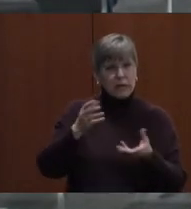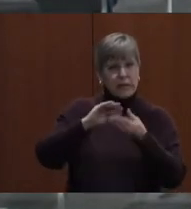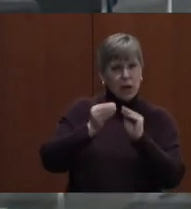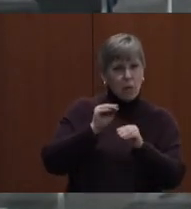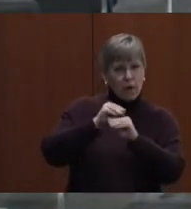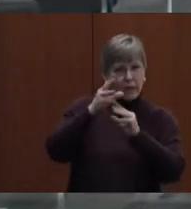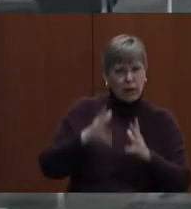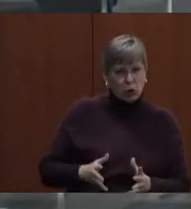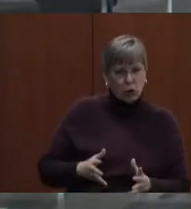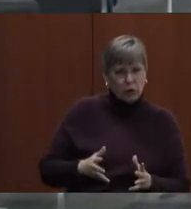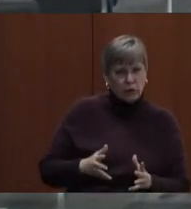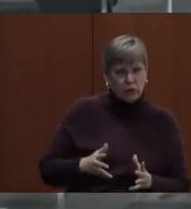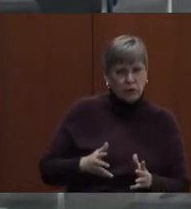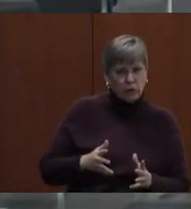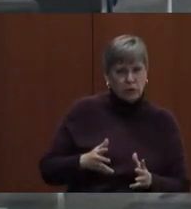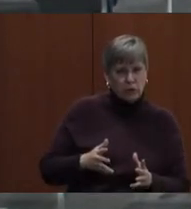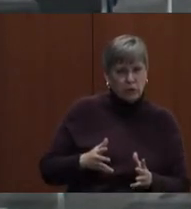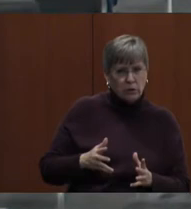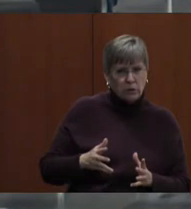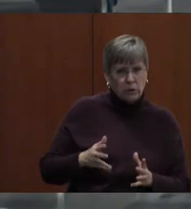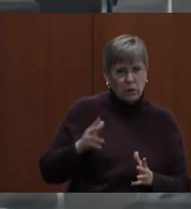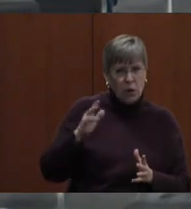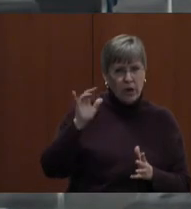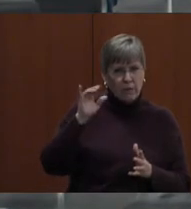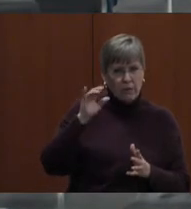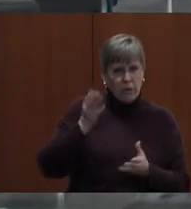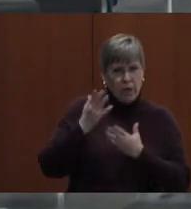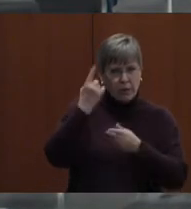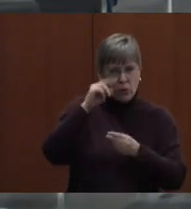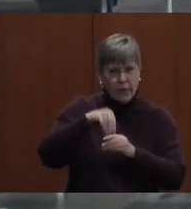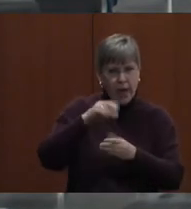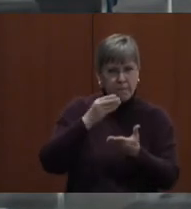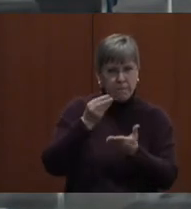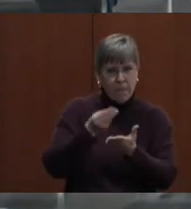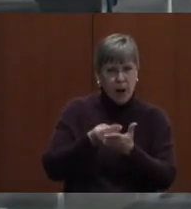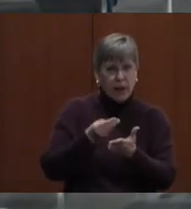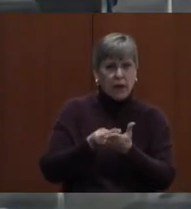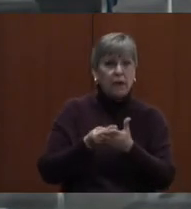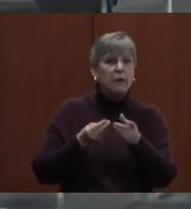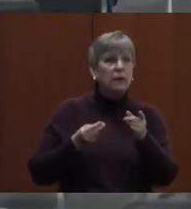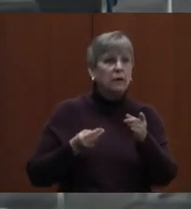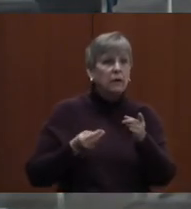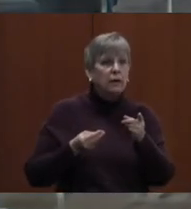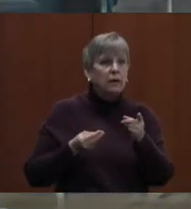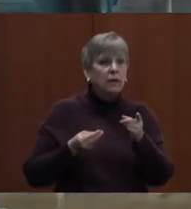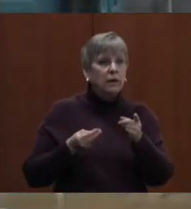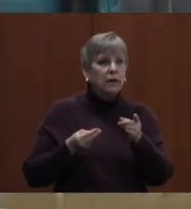of counselors in that $750,000? I don't have that document with me. Helen. not with me either.